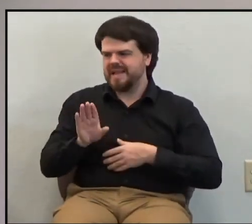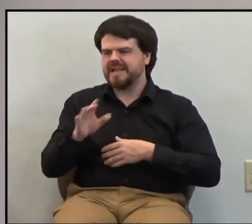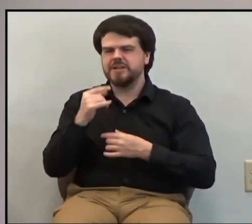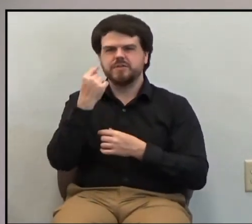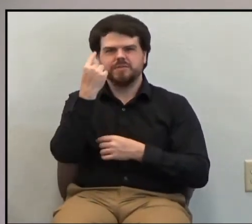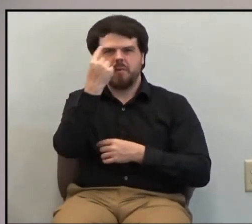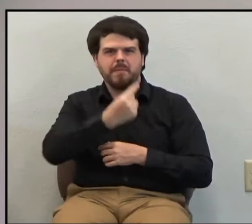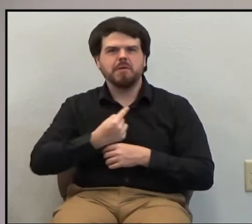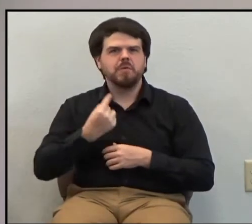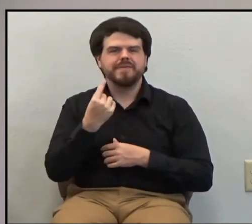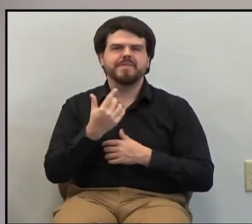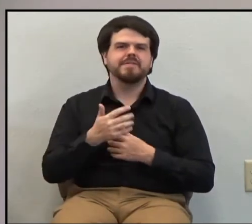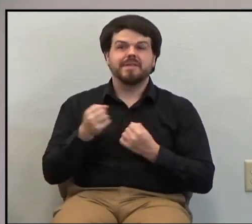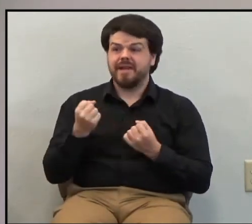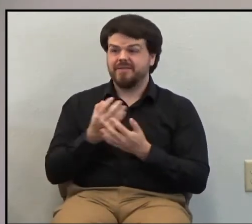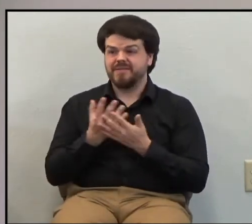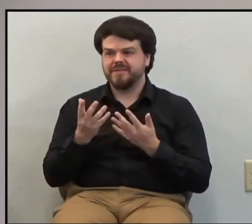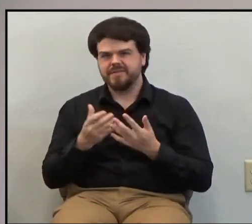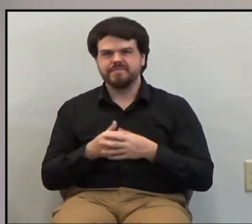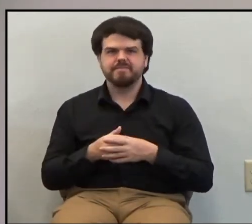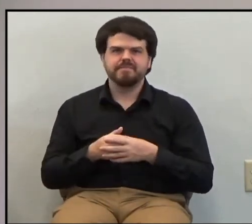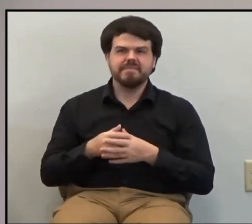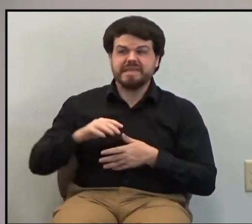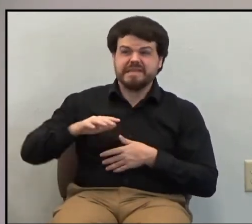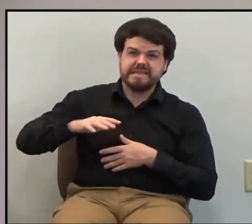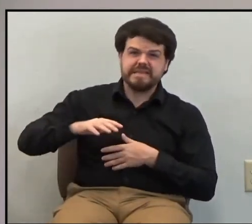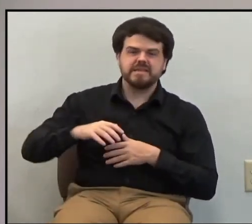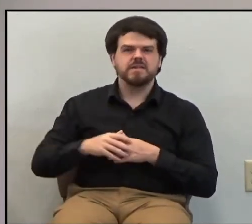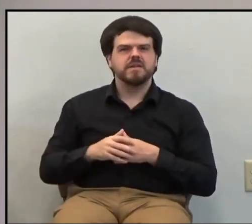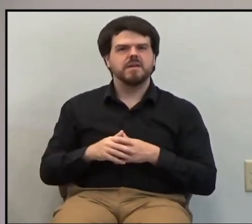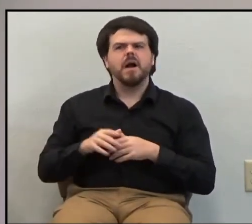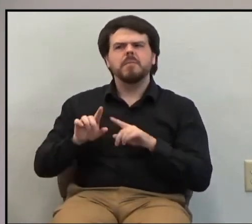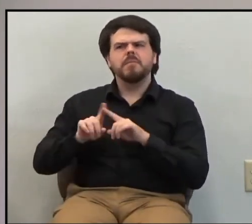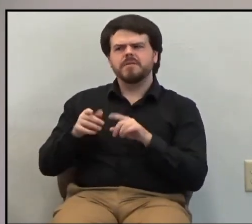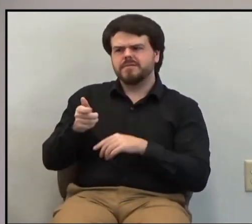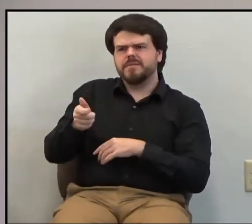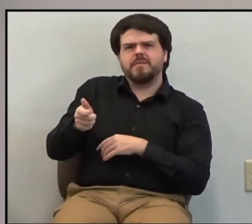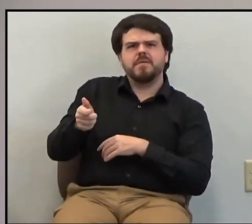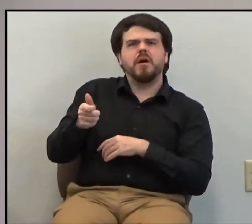everything, but he was committed to the gospel.